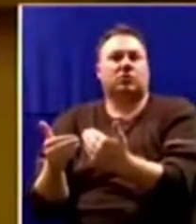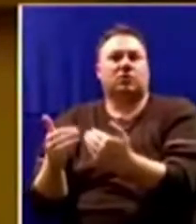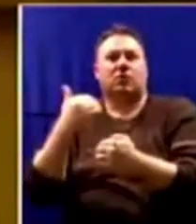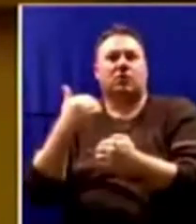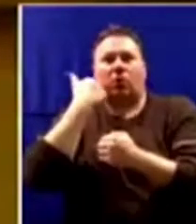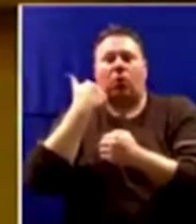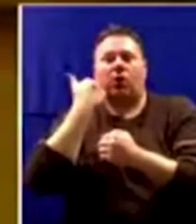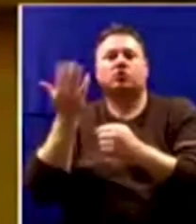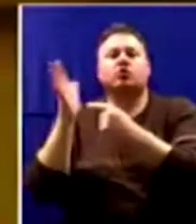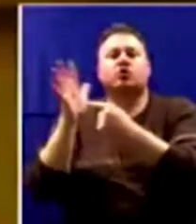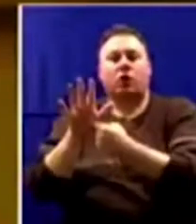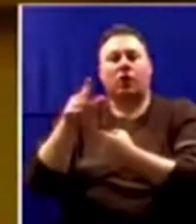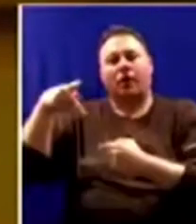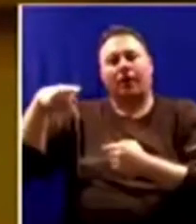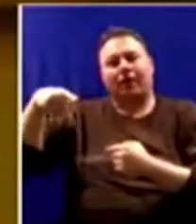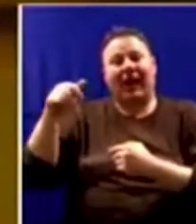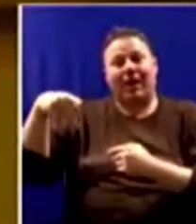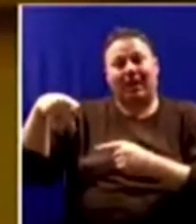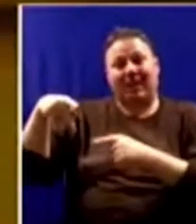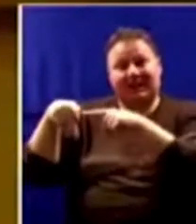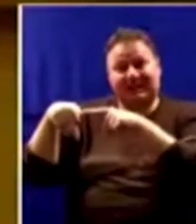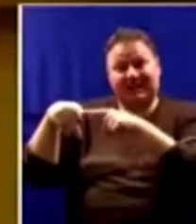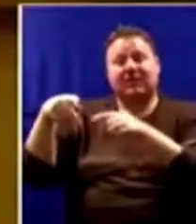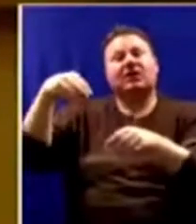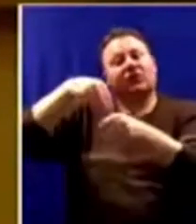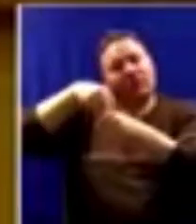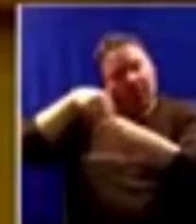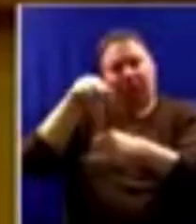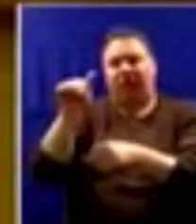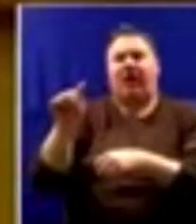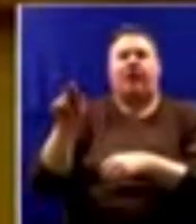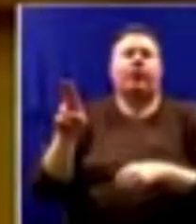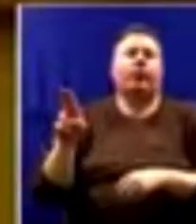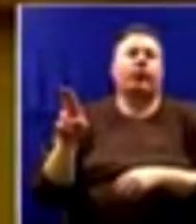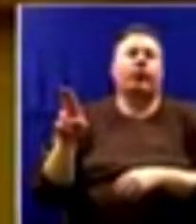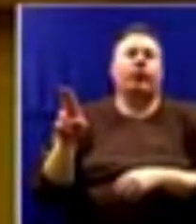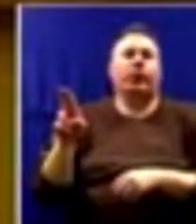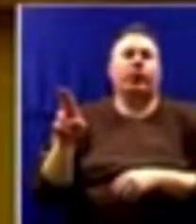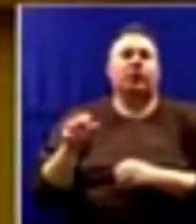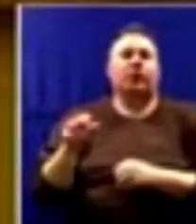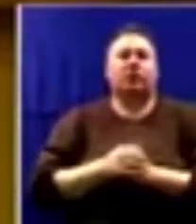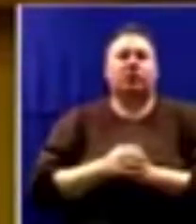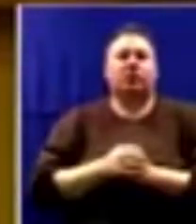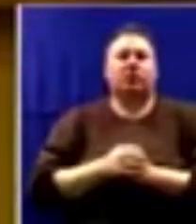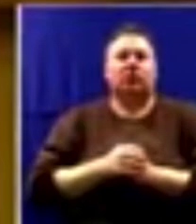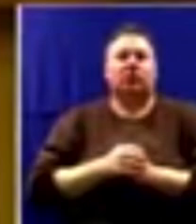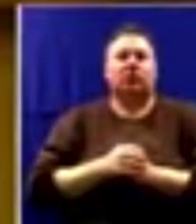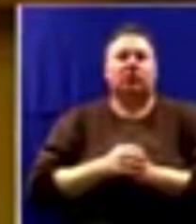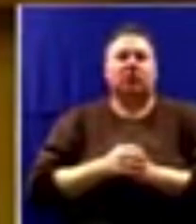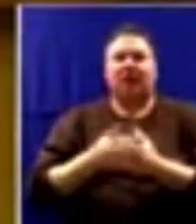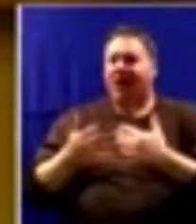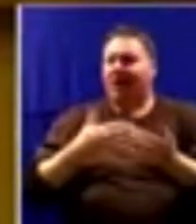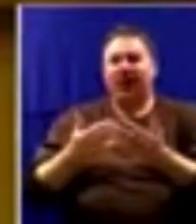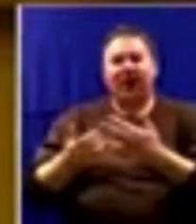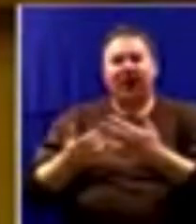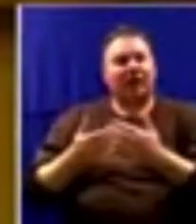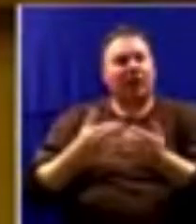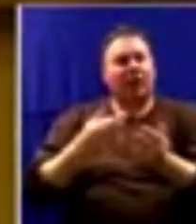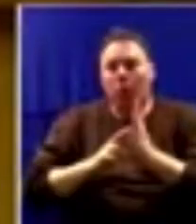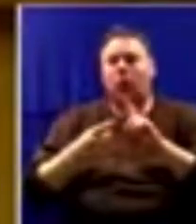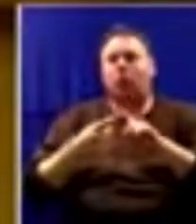PAP is an organ of the AU. That whatever rules, whatever instructions